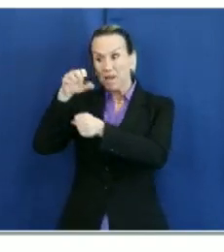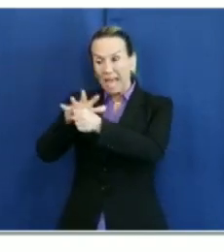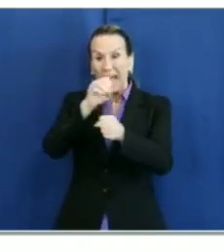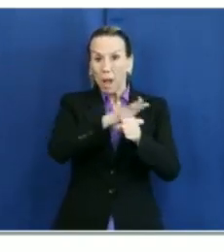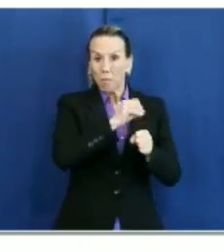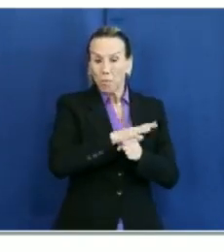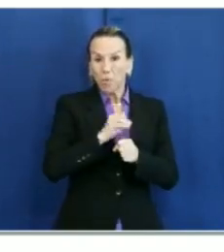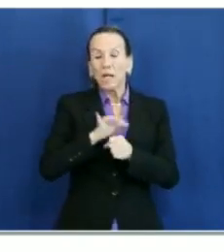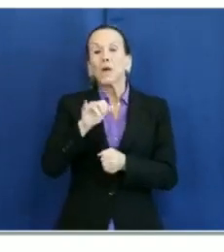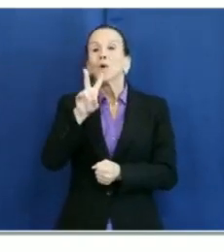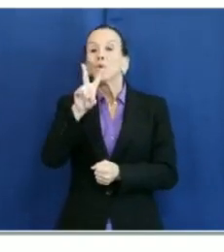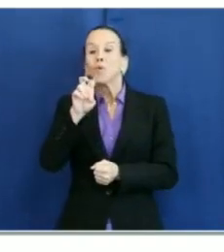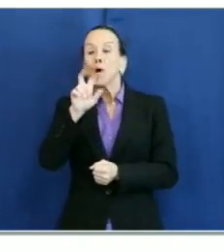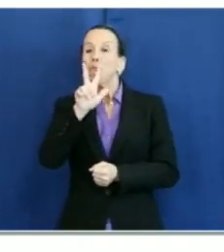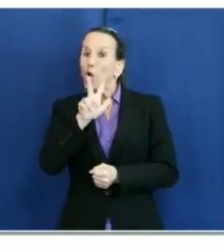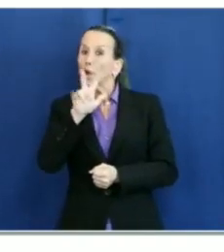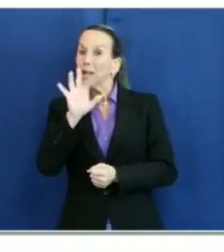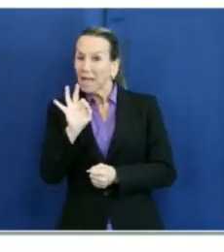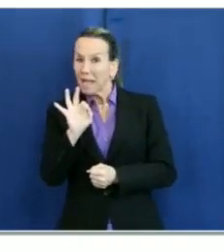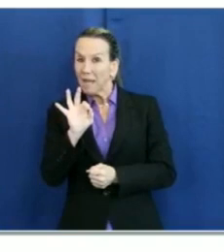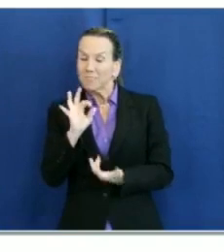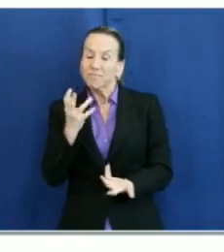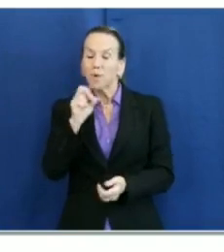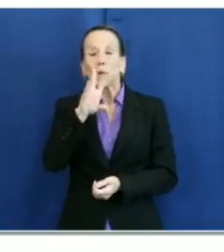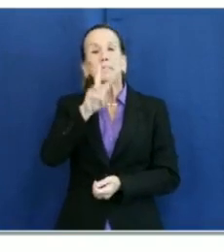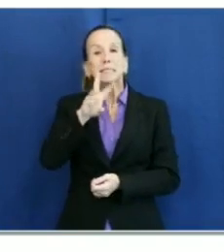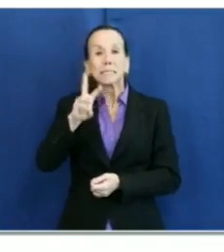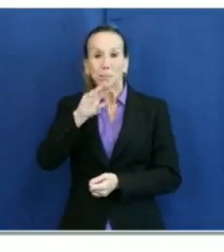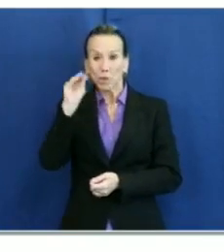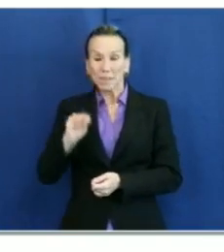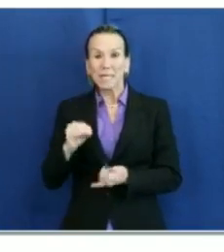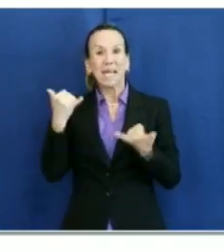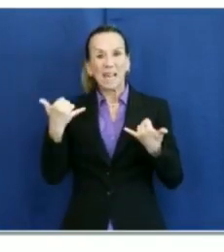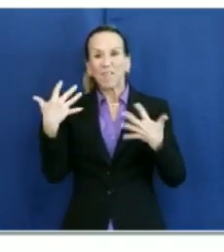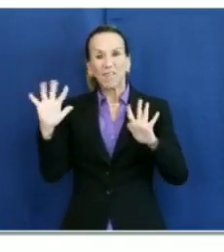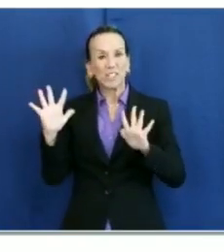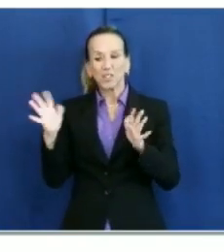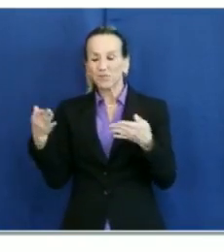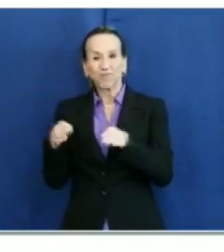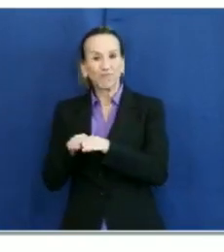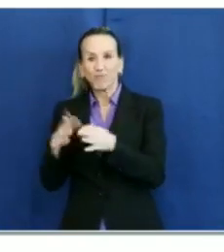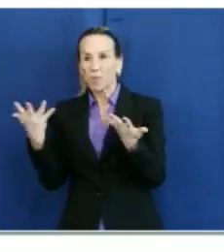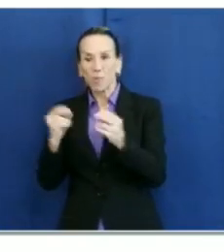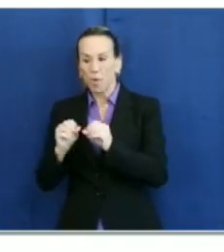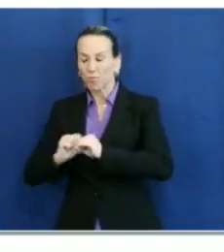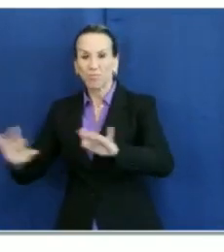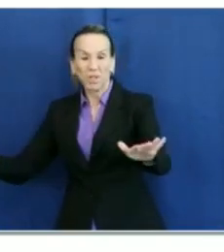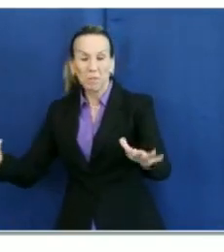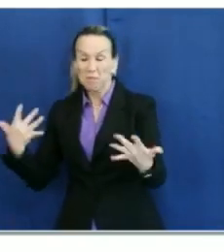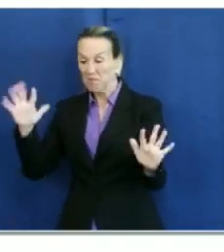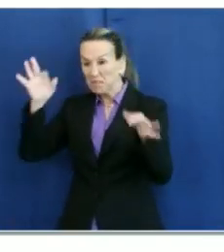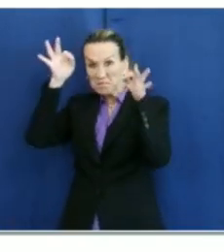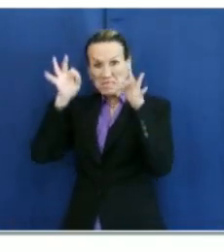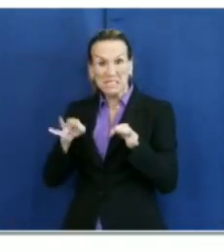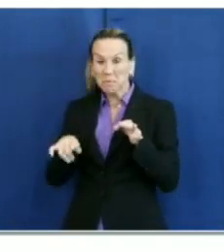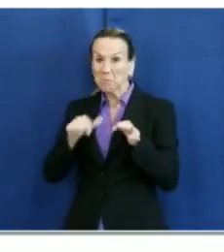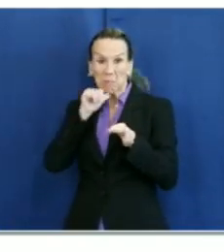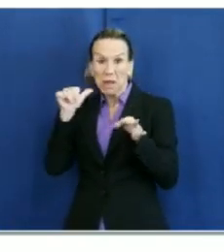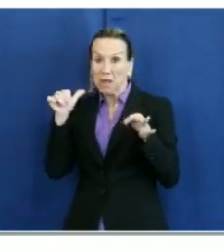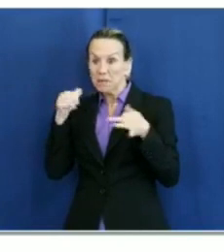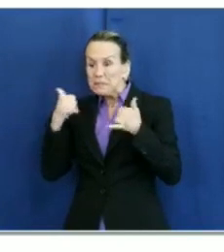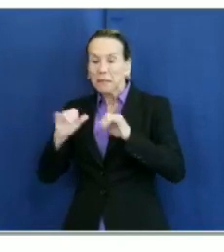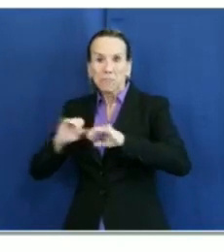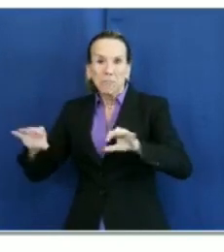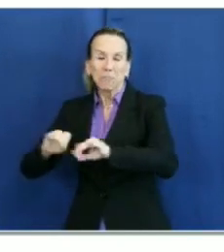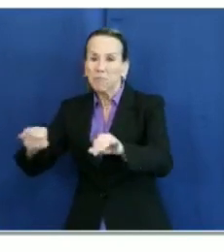239 or 66% are now closed and deemed to be inactive outbreaks,